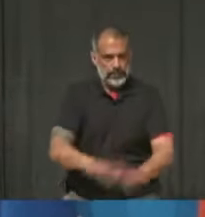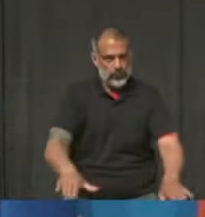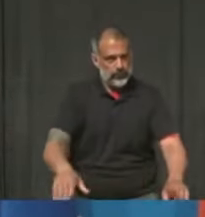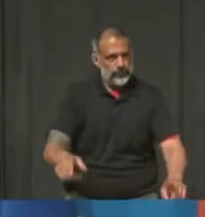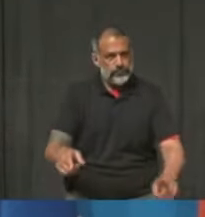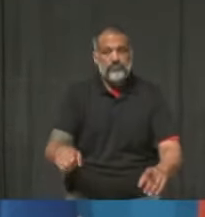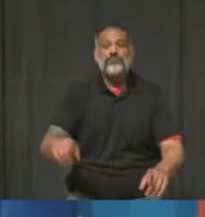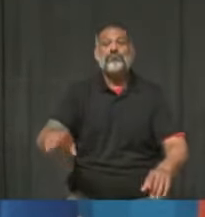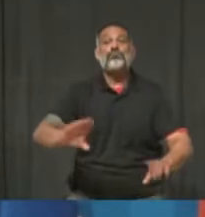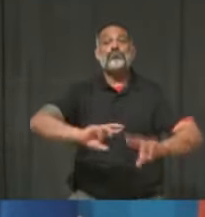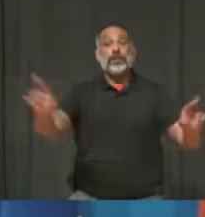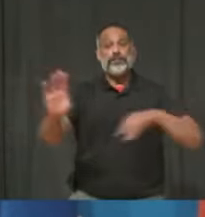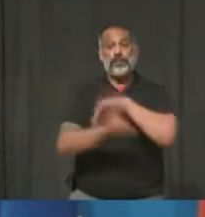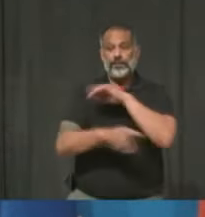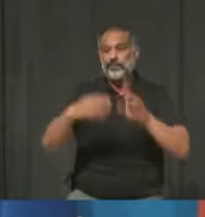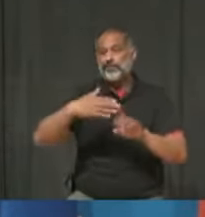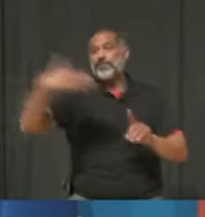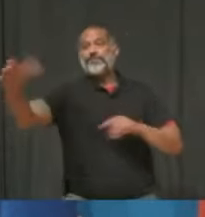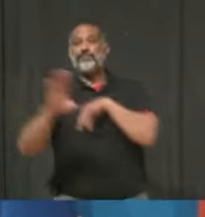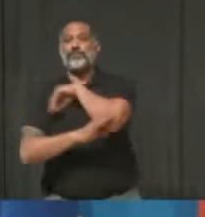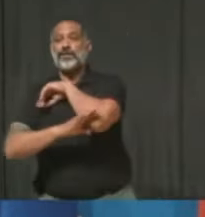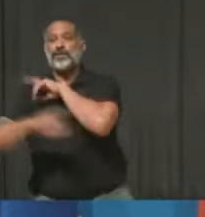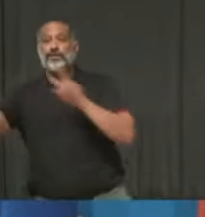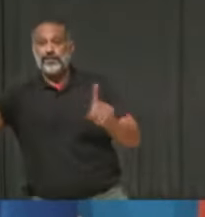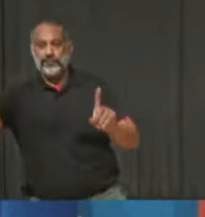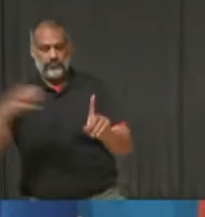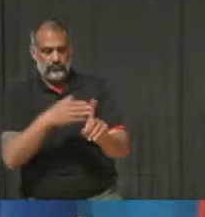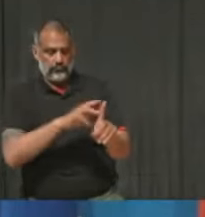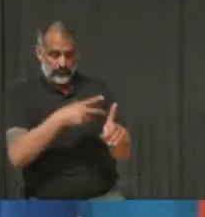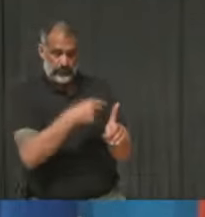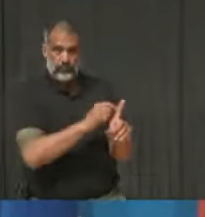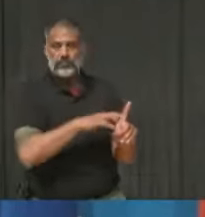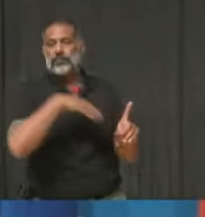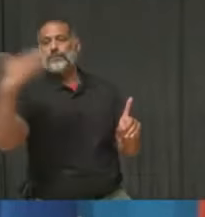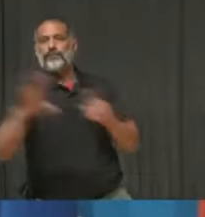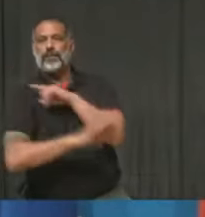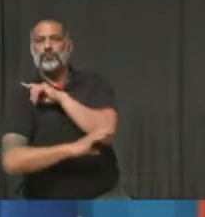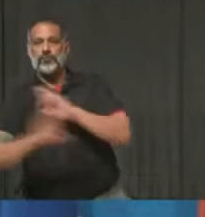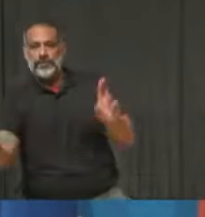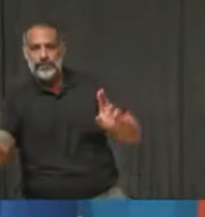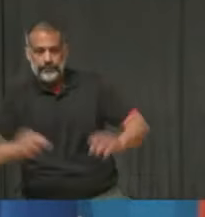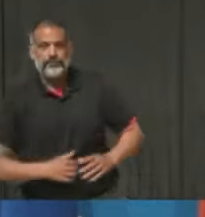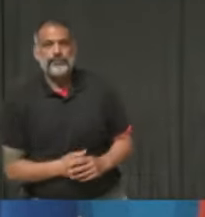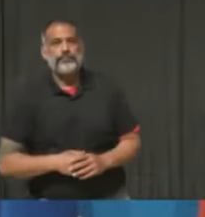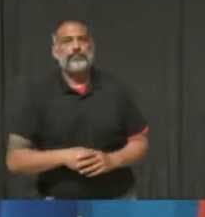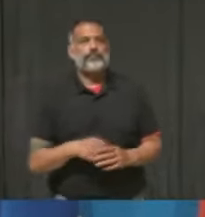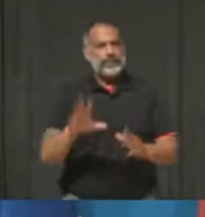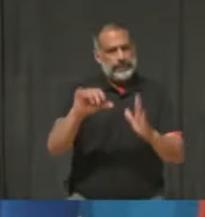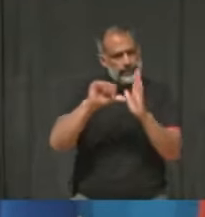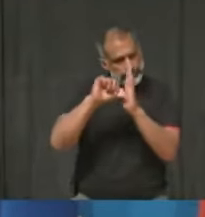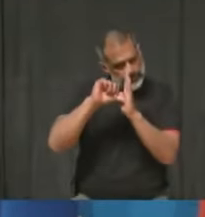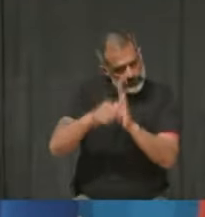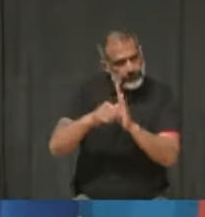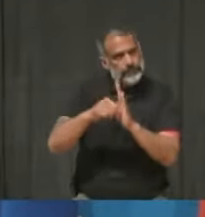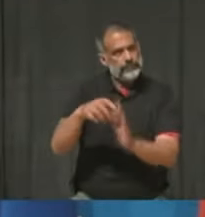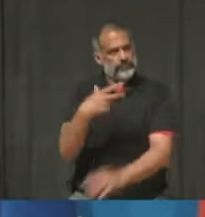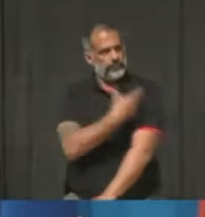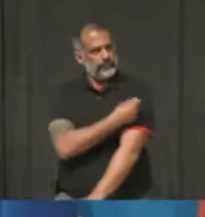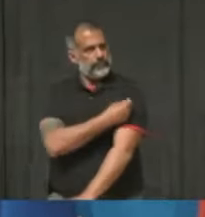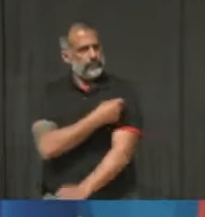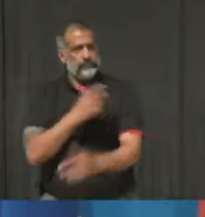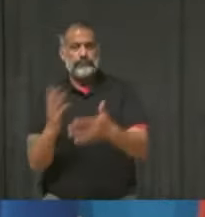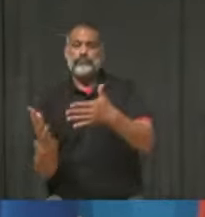I really can't stress enough just how important getting the vaccine is. It's the best way to protect yourself,